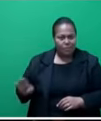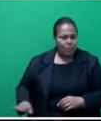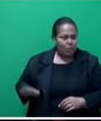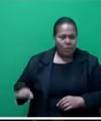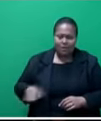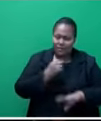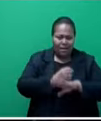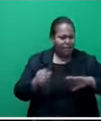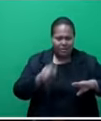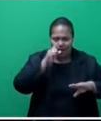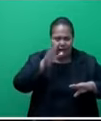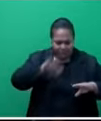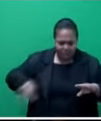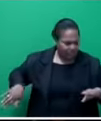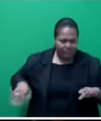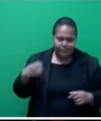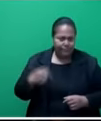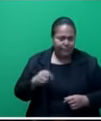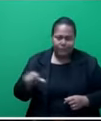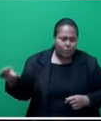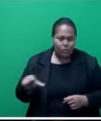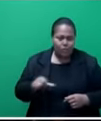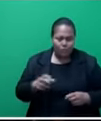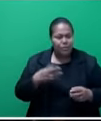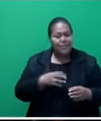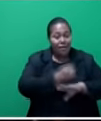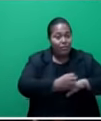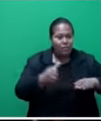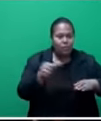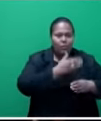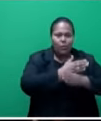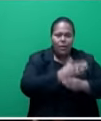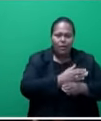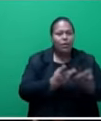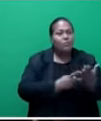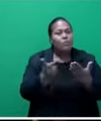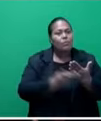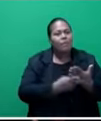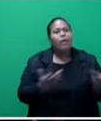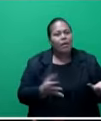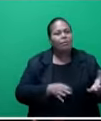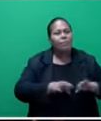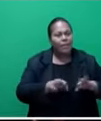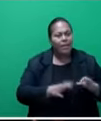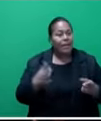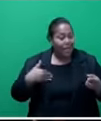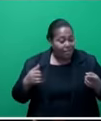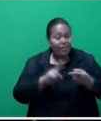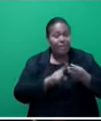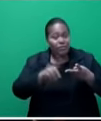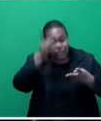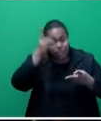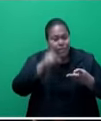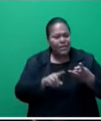that government should come out and look at a package, which I said the other day, Mr. Speaker, on health, education, and income support.